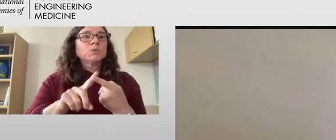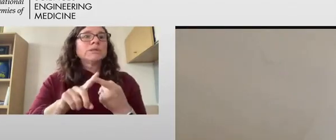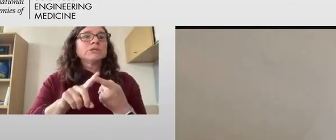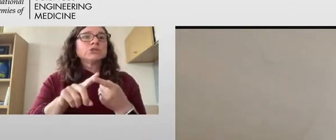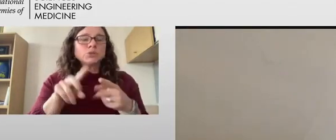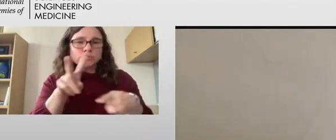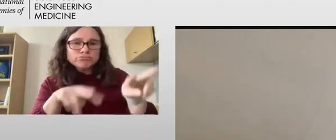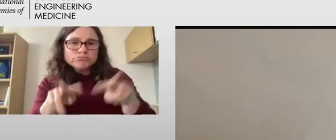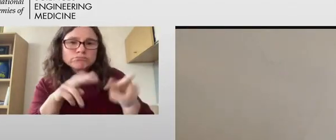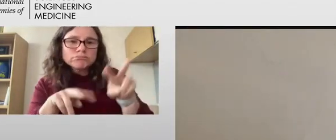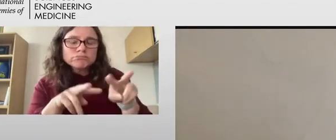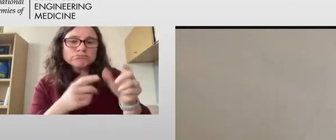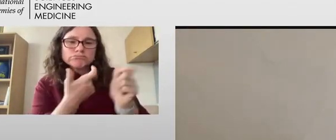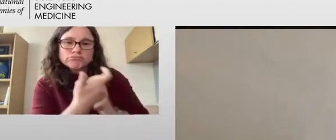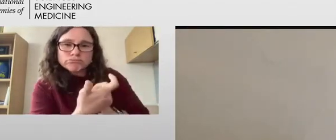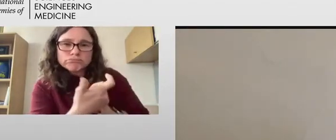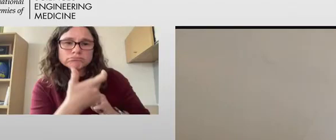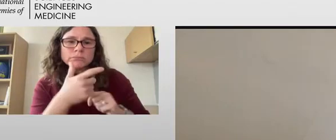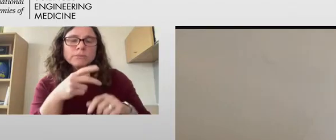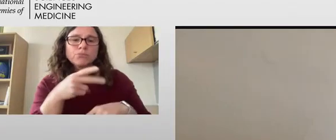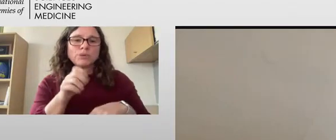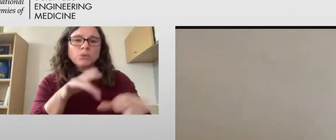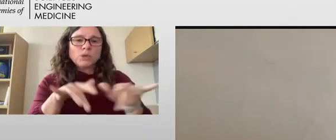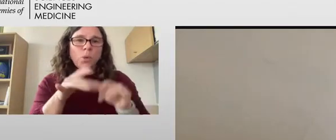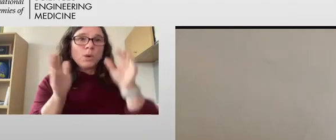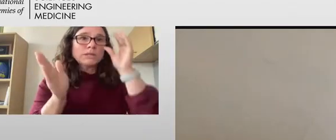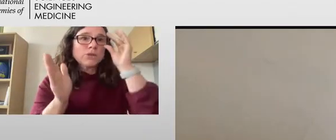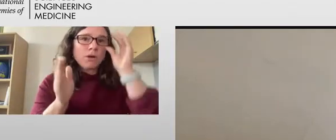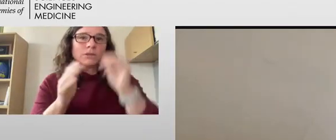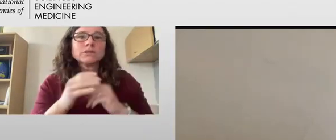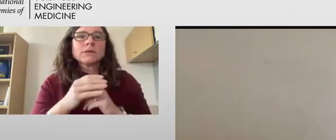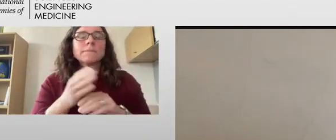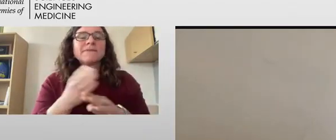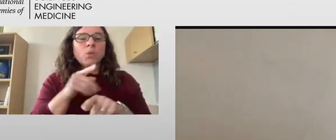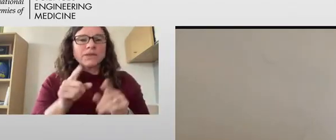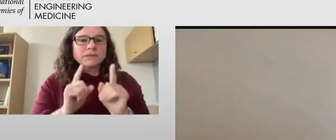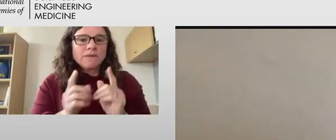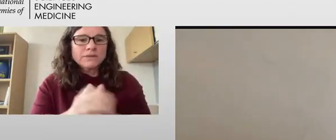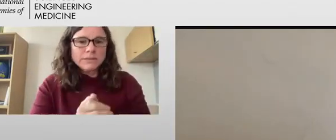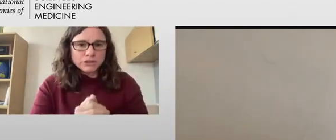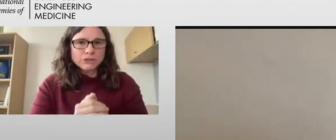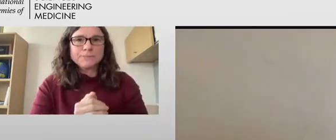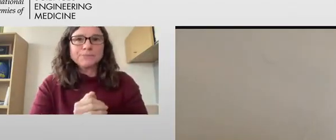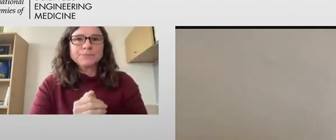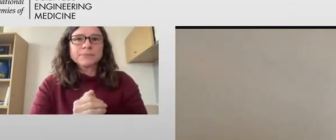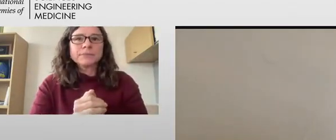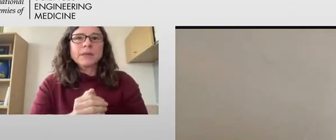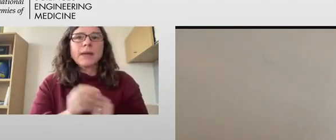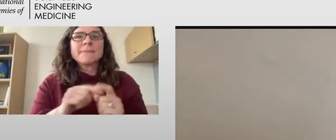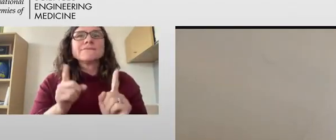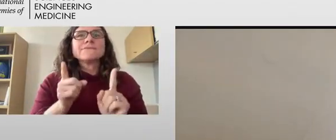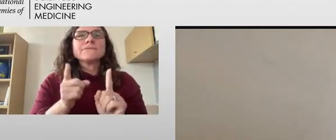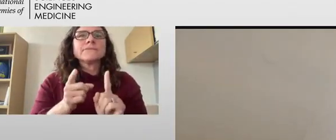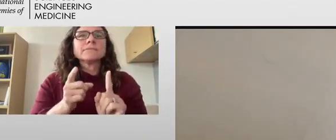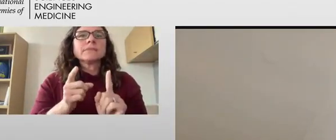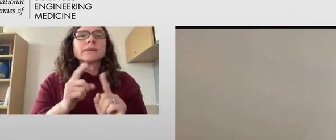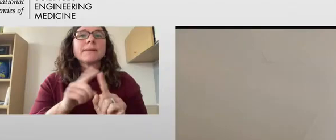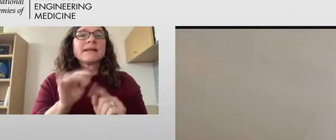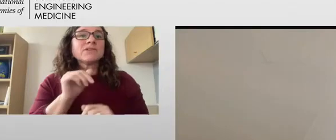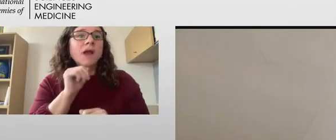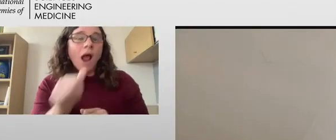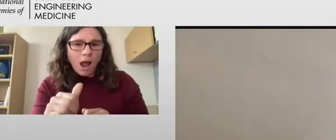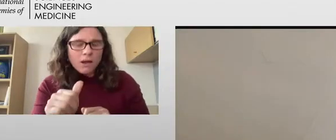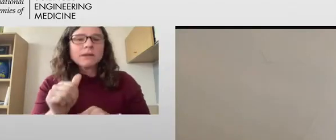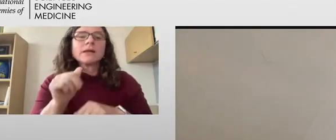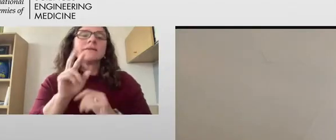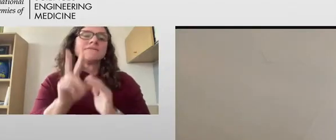So we wanted to go ahead and give the opportunity for you guys to go ahead and watch our pre-recorded conversations before we get into